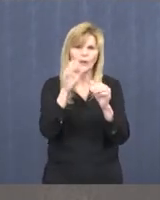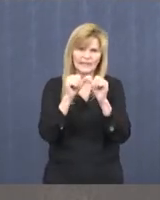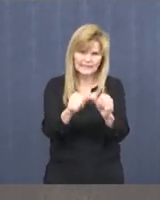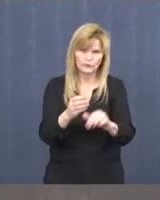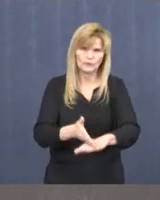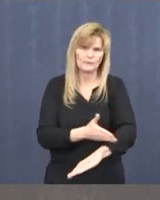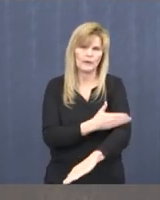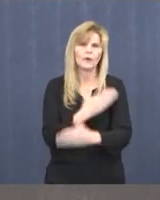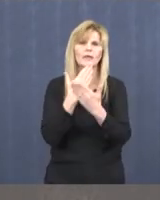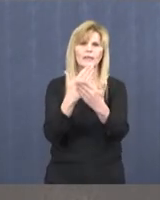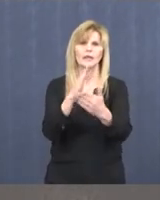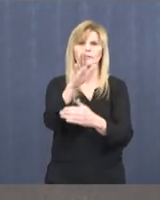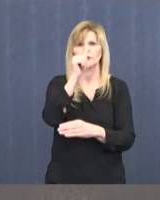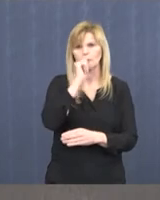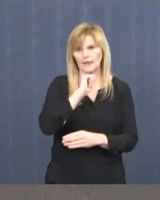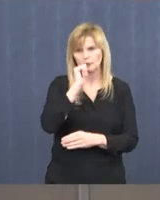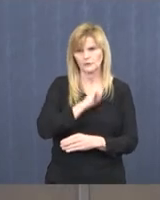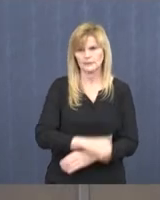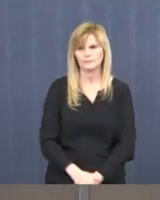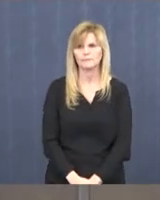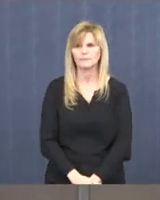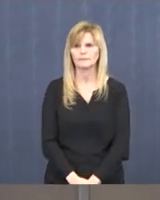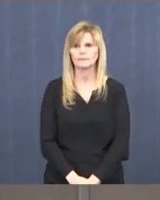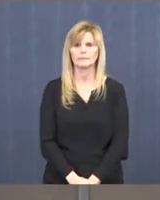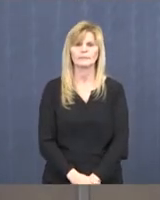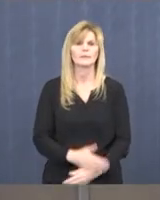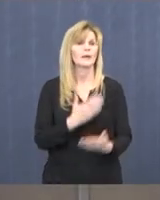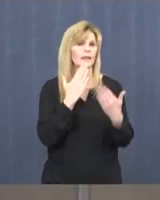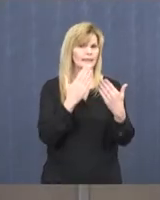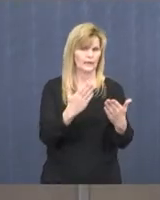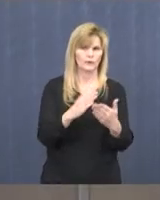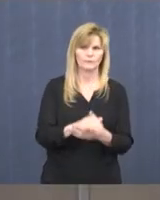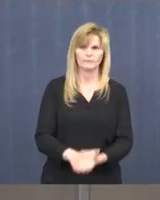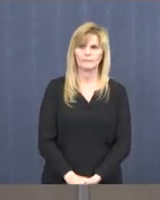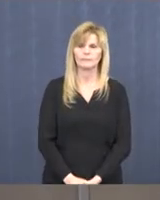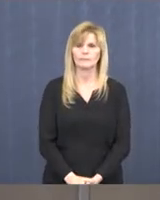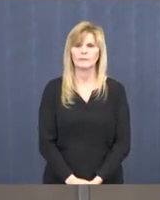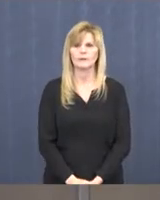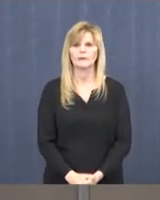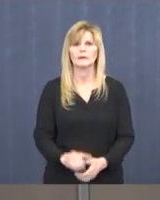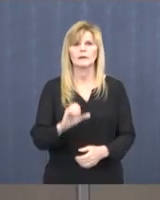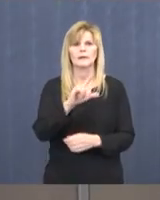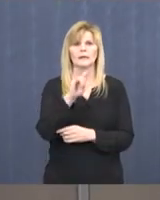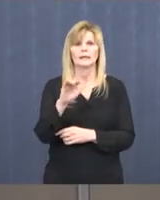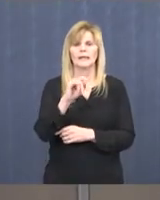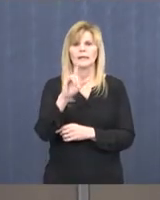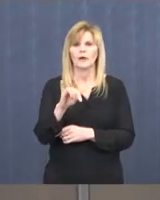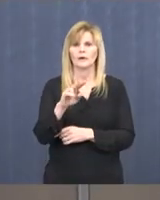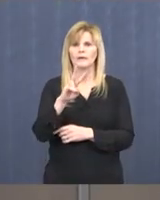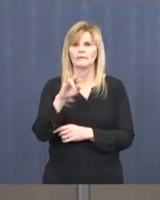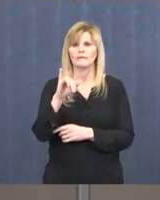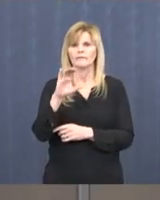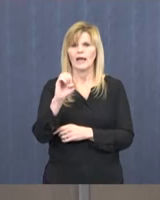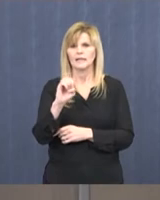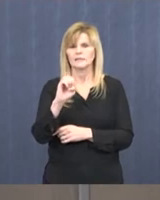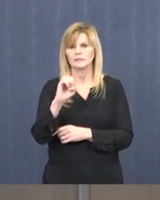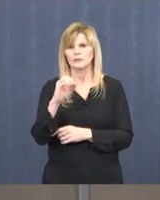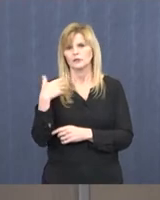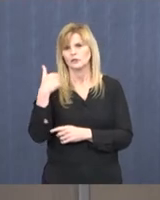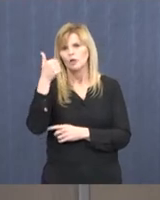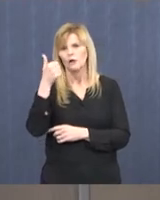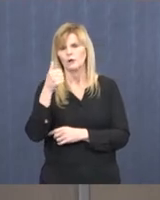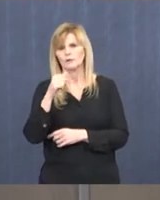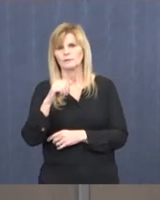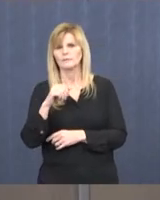Thank you for your patience and tolerance. Thank you. And finally, we have Clay County Commissioner Vice Chair Jim Haney. Thank you,